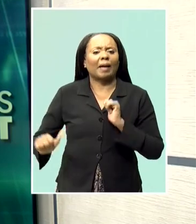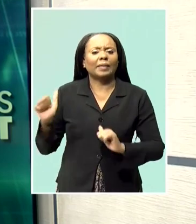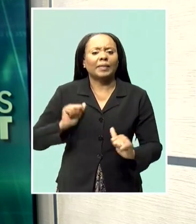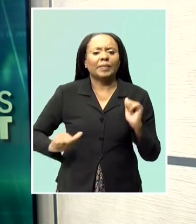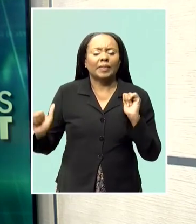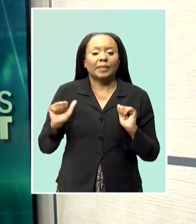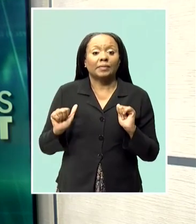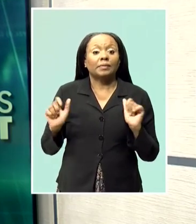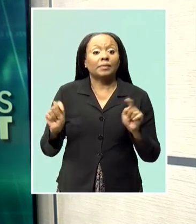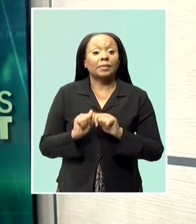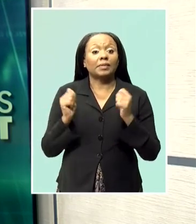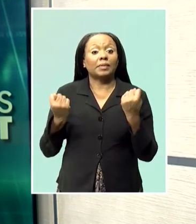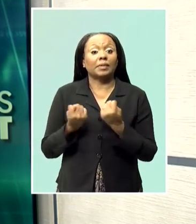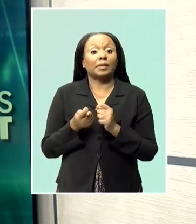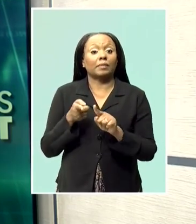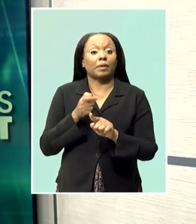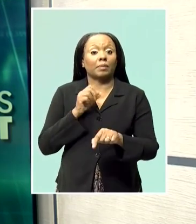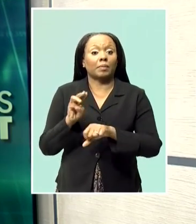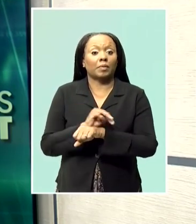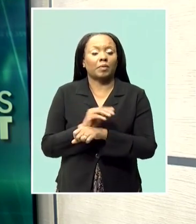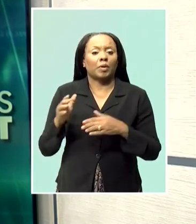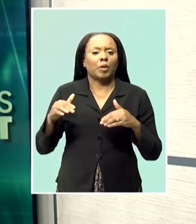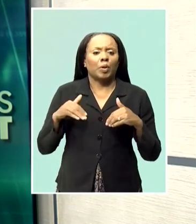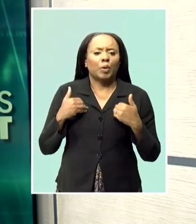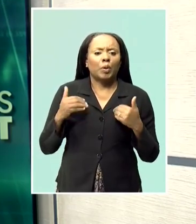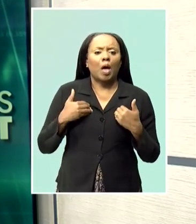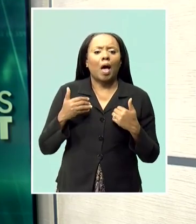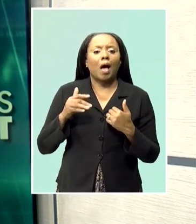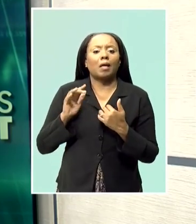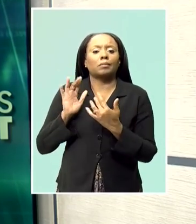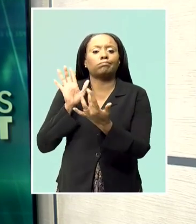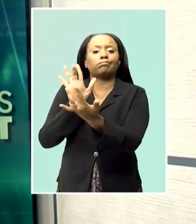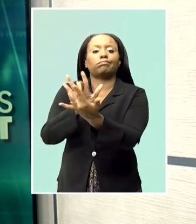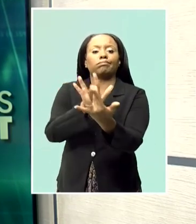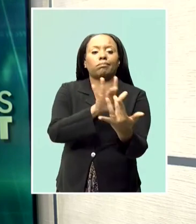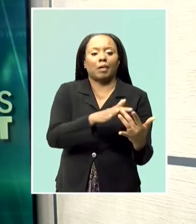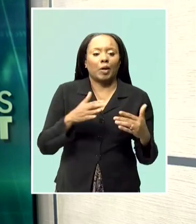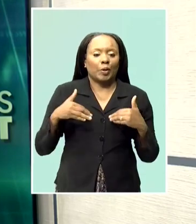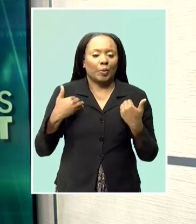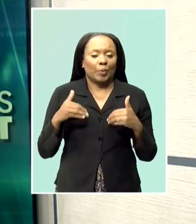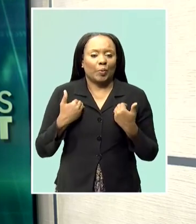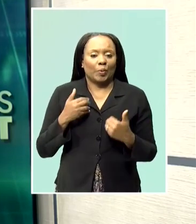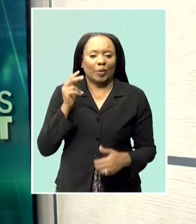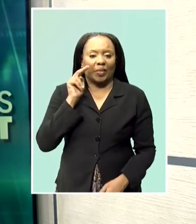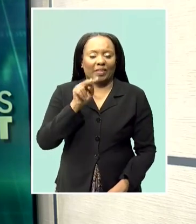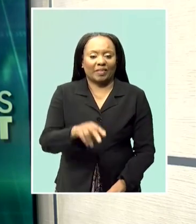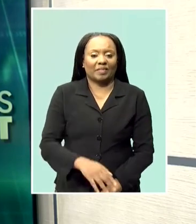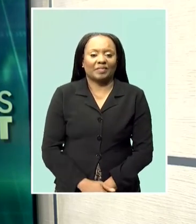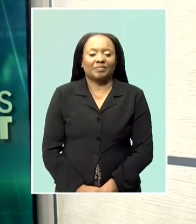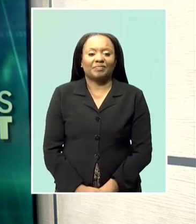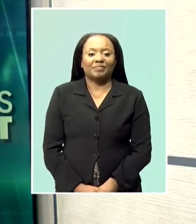of Youth continues to make its mark in the community, reaching out to the island's youth. Ryan Brew has those details.